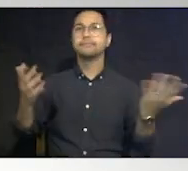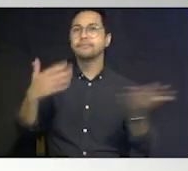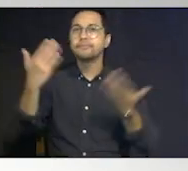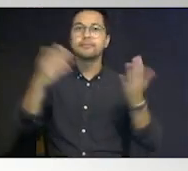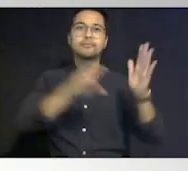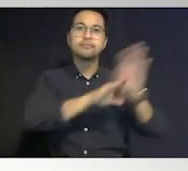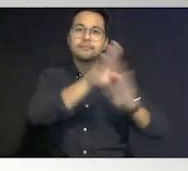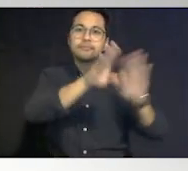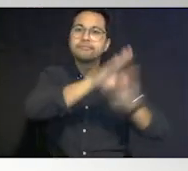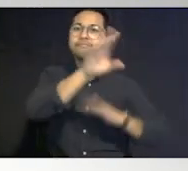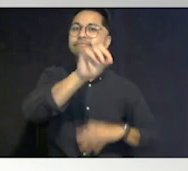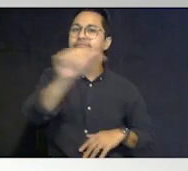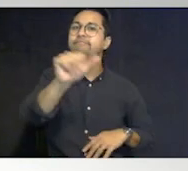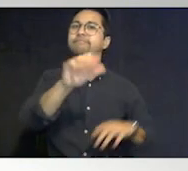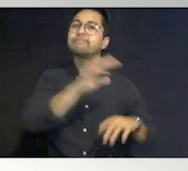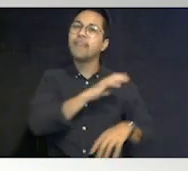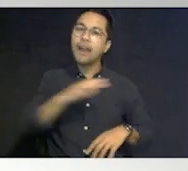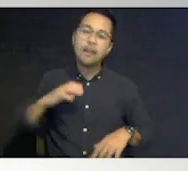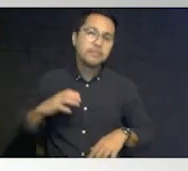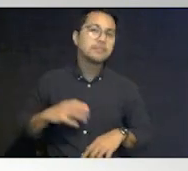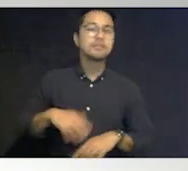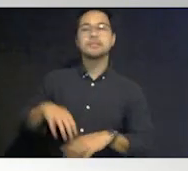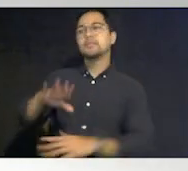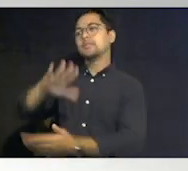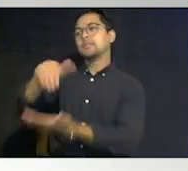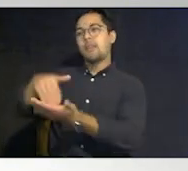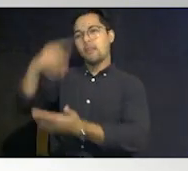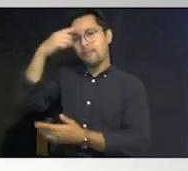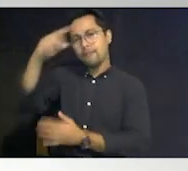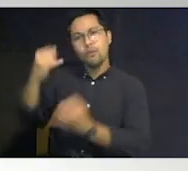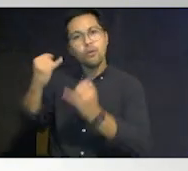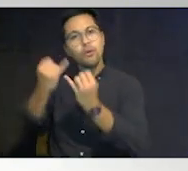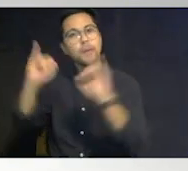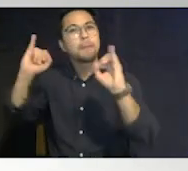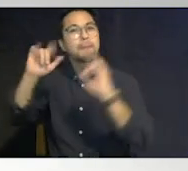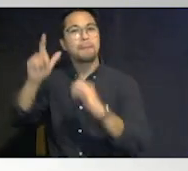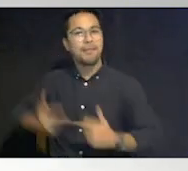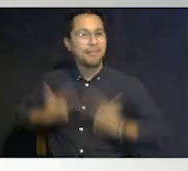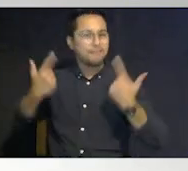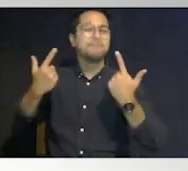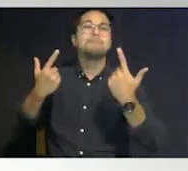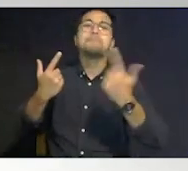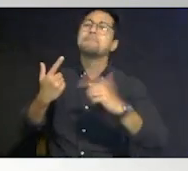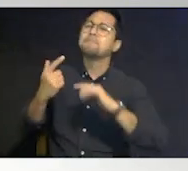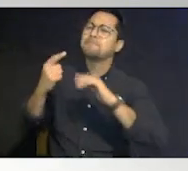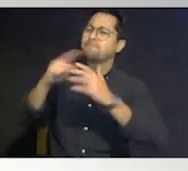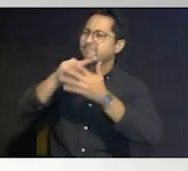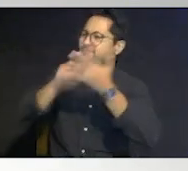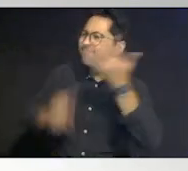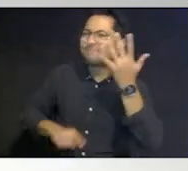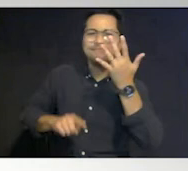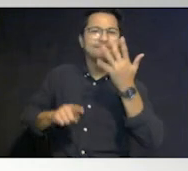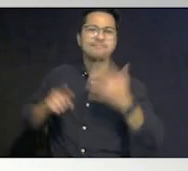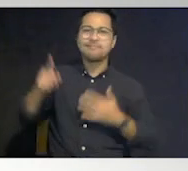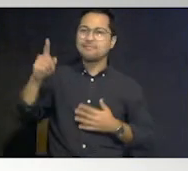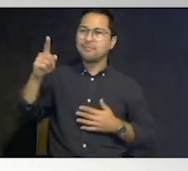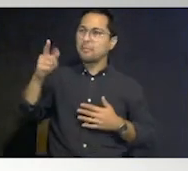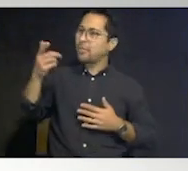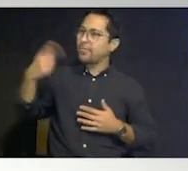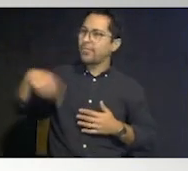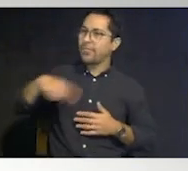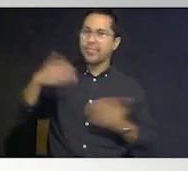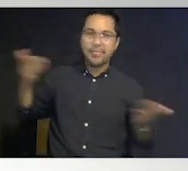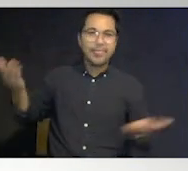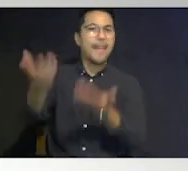developmental disability council the centers for independent living you know all of the folks they're all there working